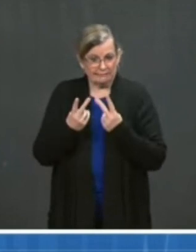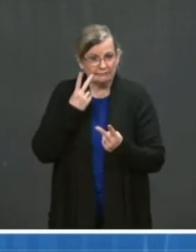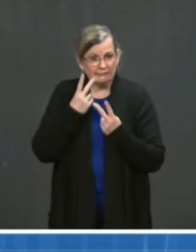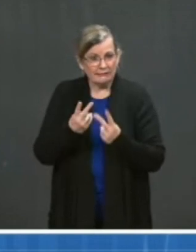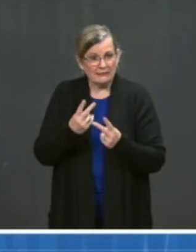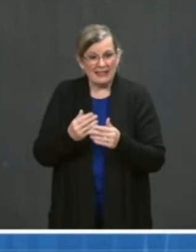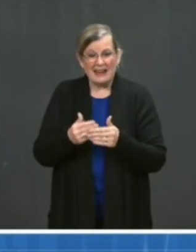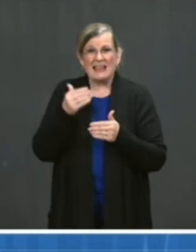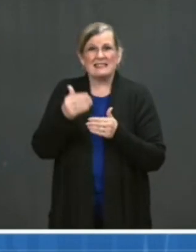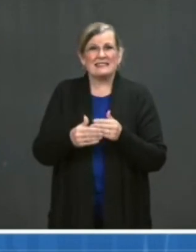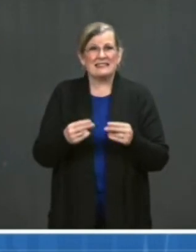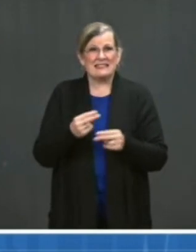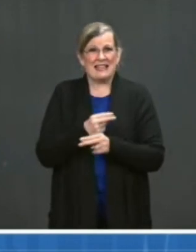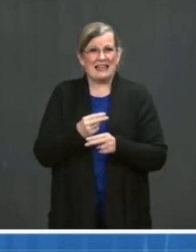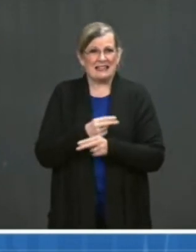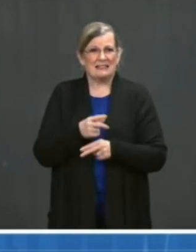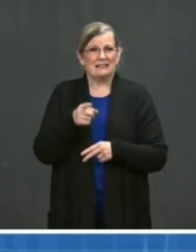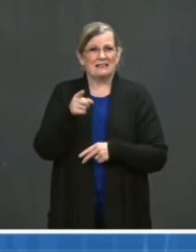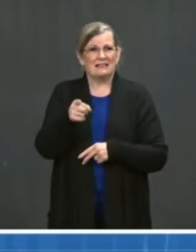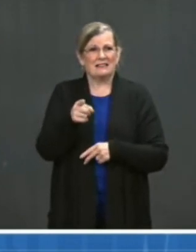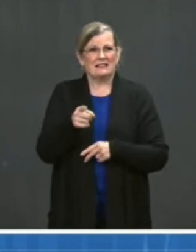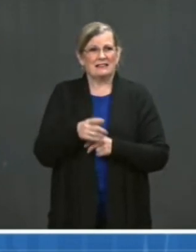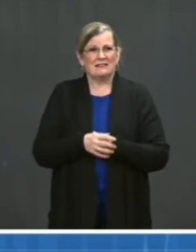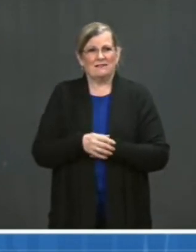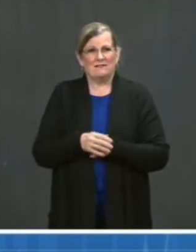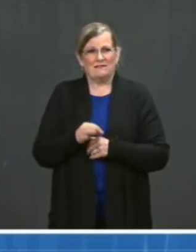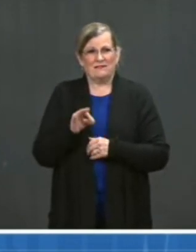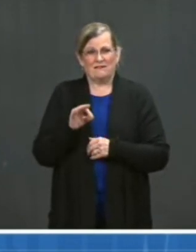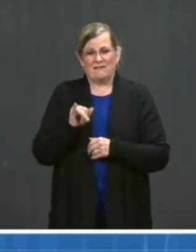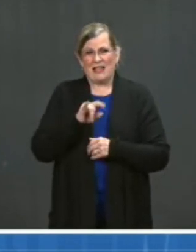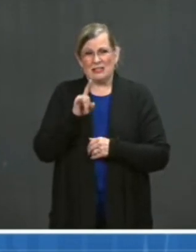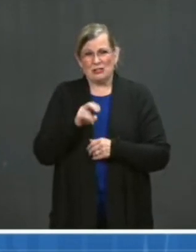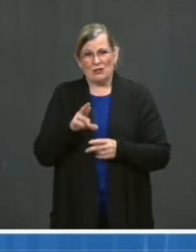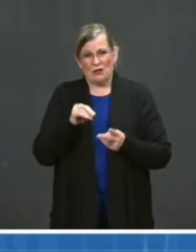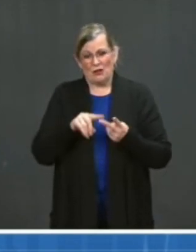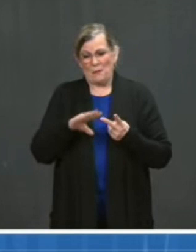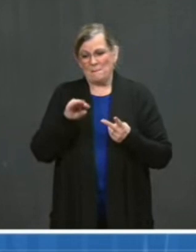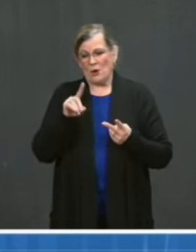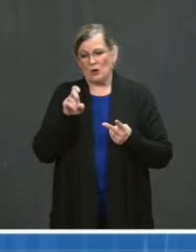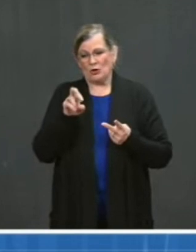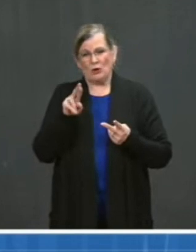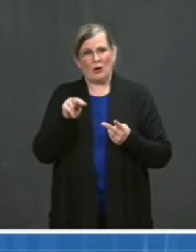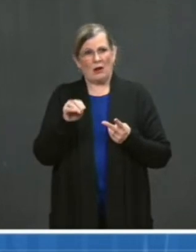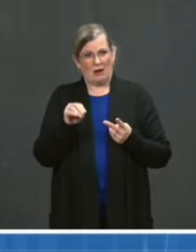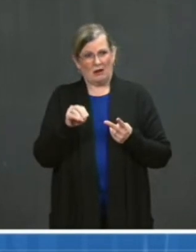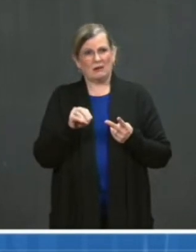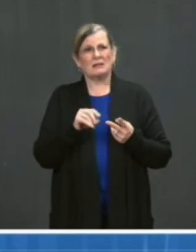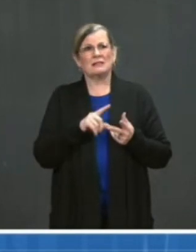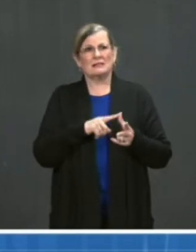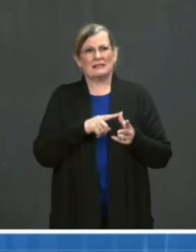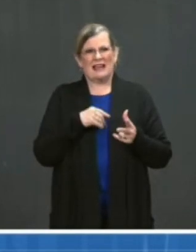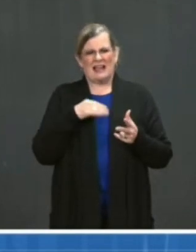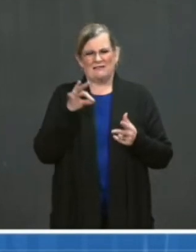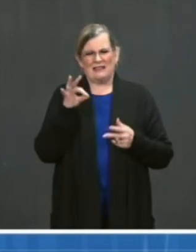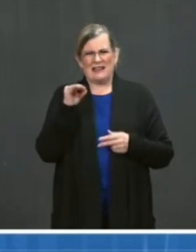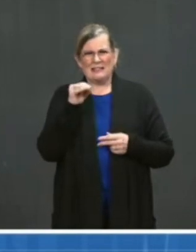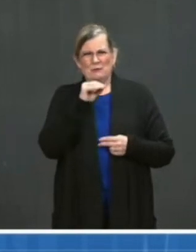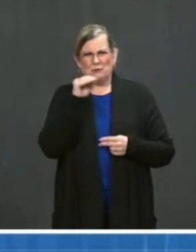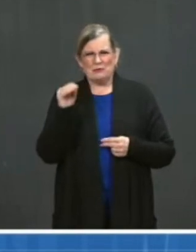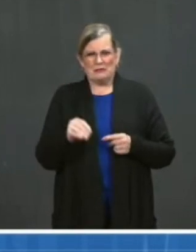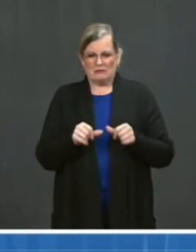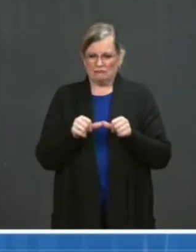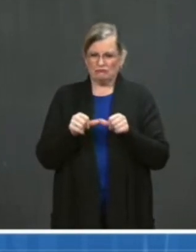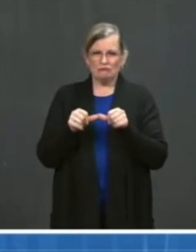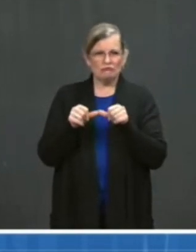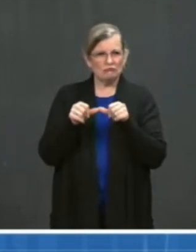both the Pfizer and the Moderna, there's a durable efficacy of 90 percent. I want to point out in the